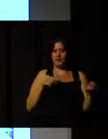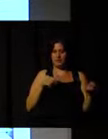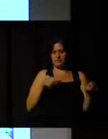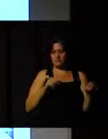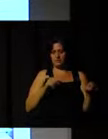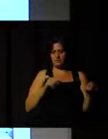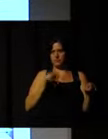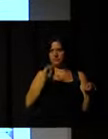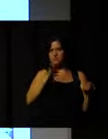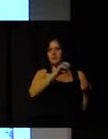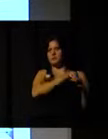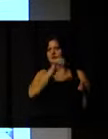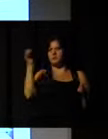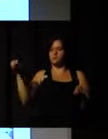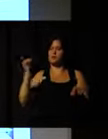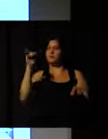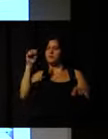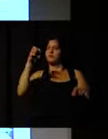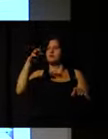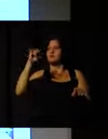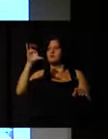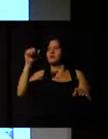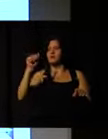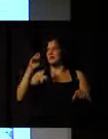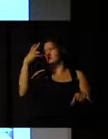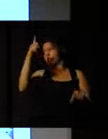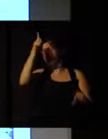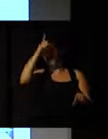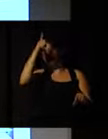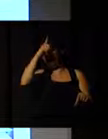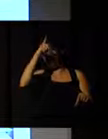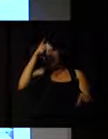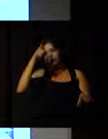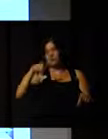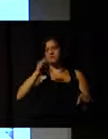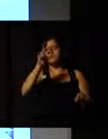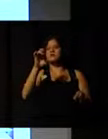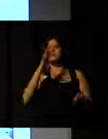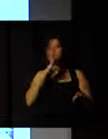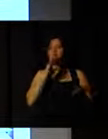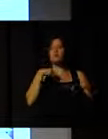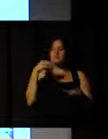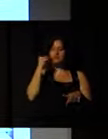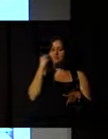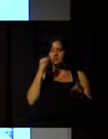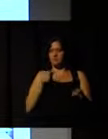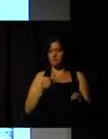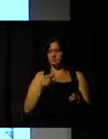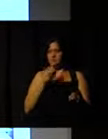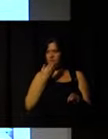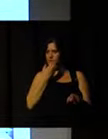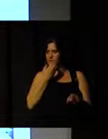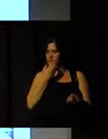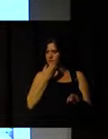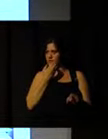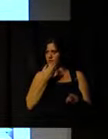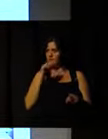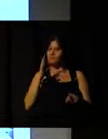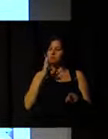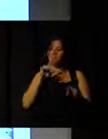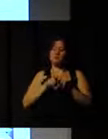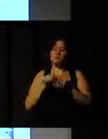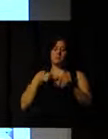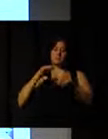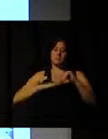then if I move to Denmark or if I move to Germany, they recognize my experience, my knowledge, and my skills,